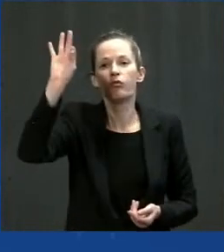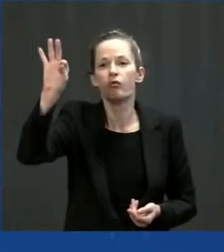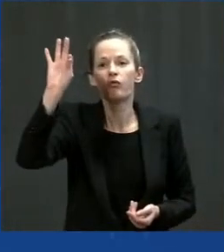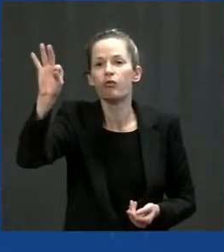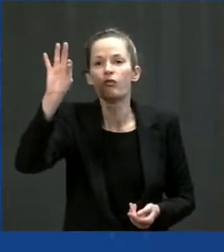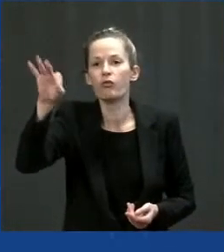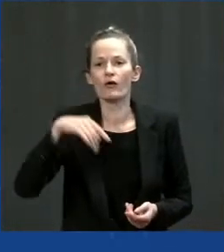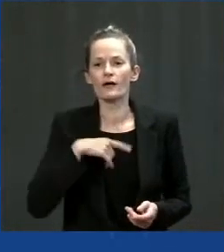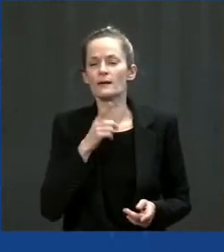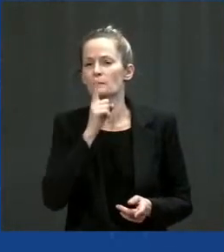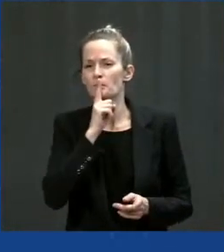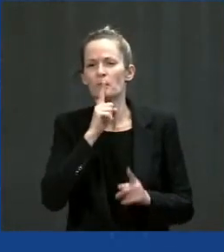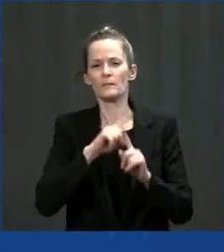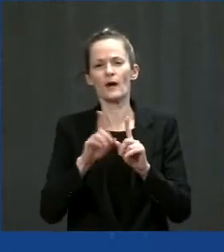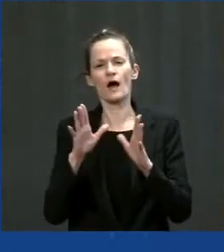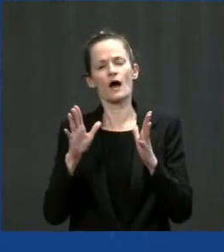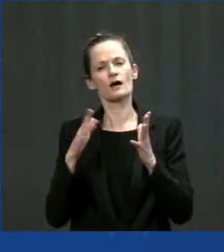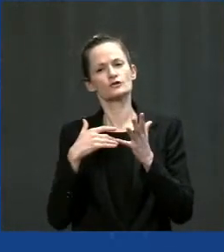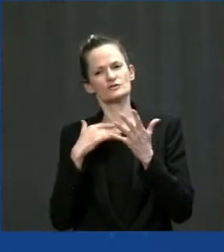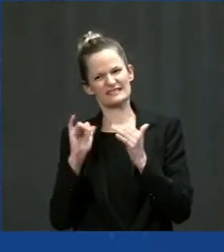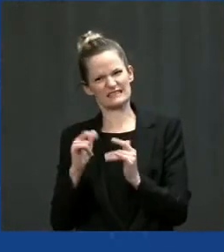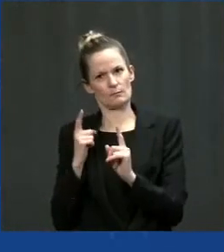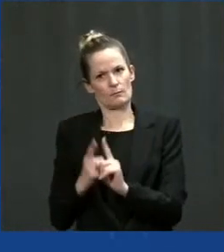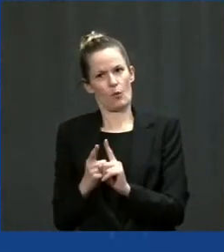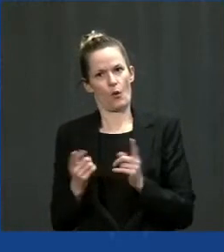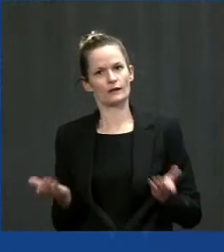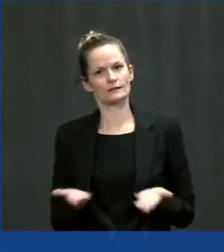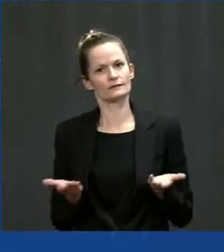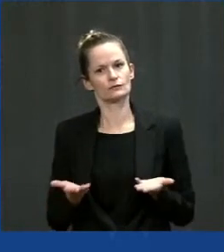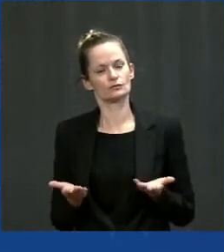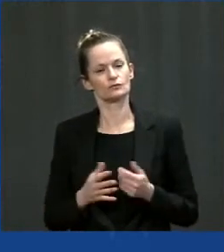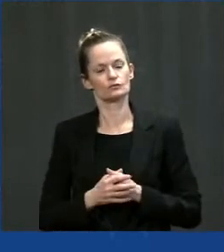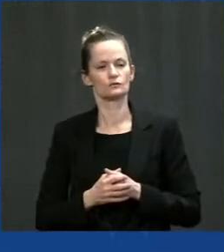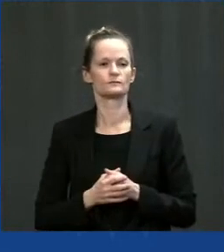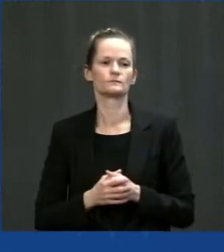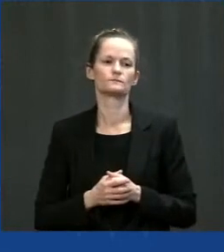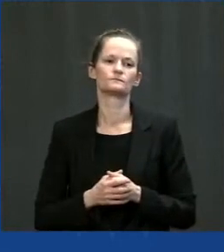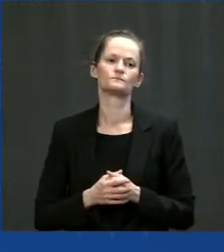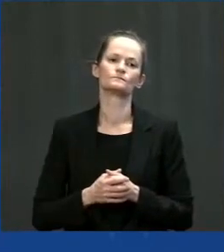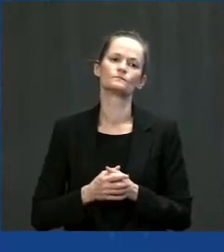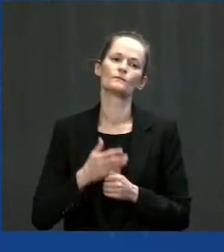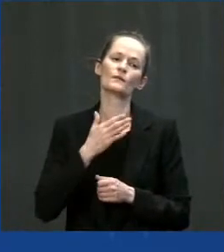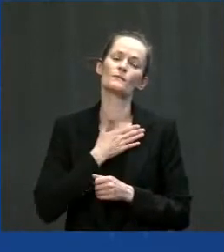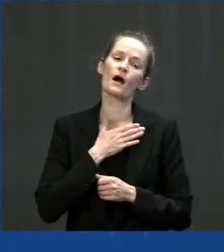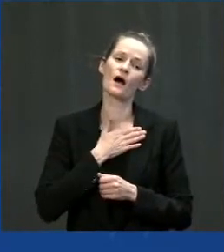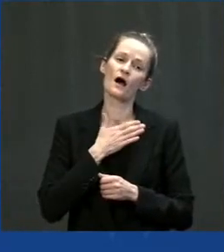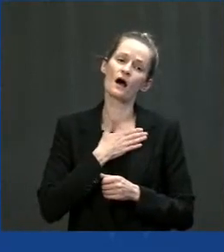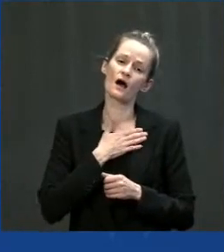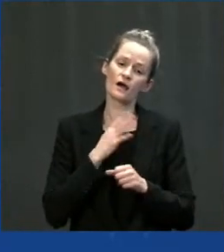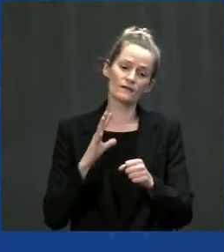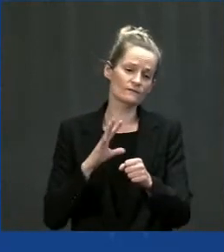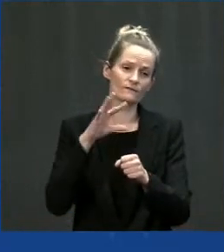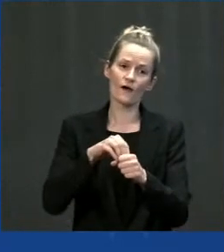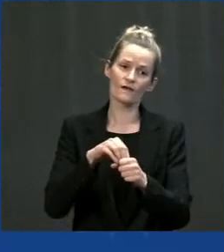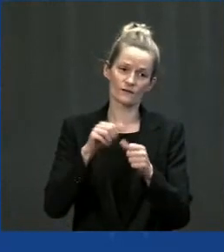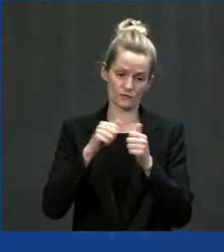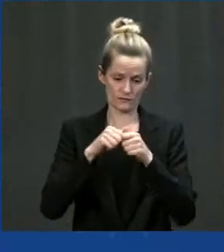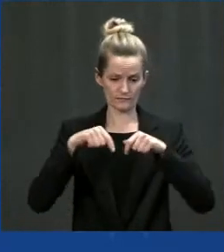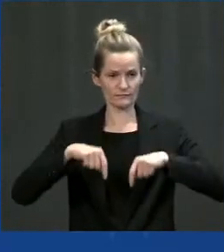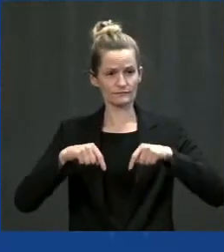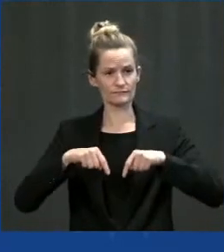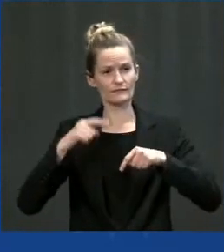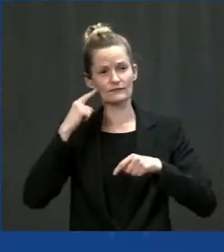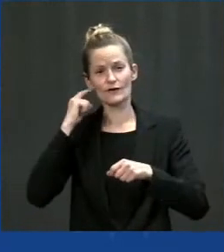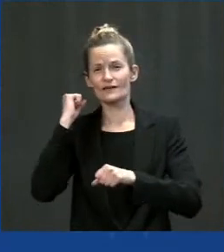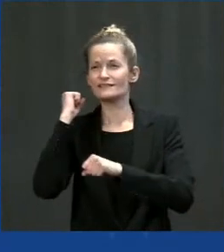my observation and my years in public life have been that when ordinary